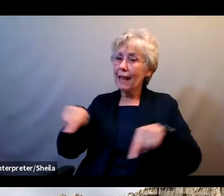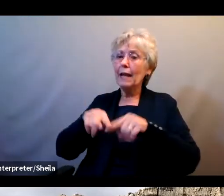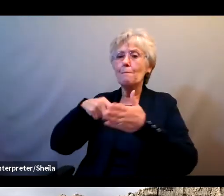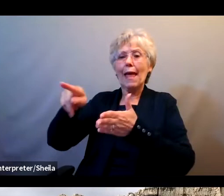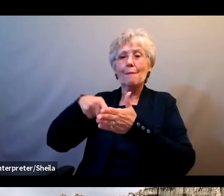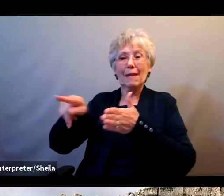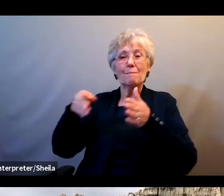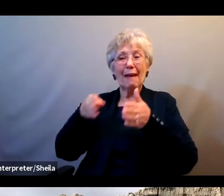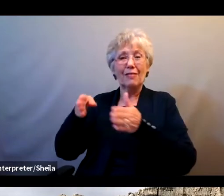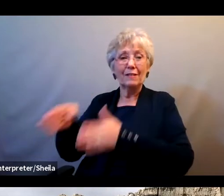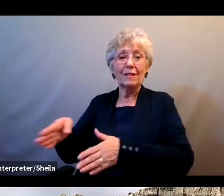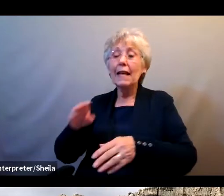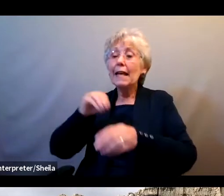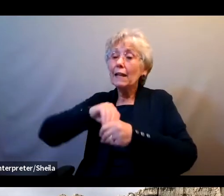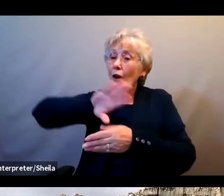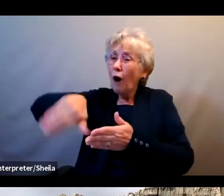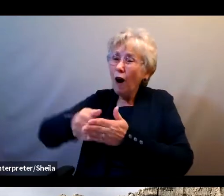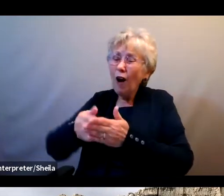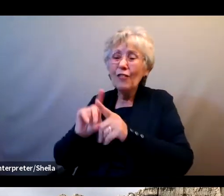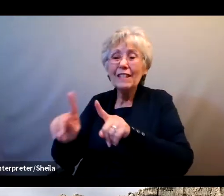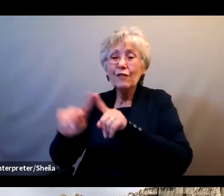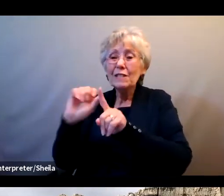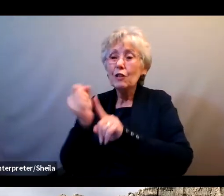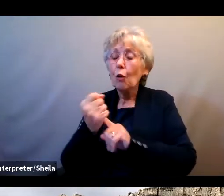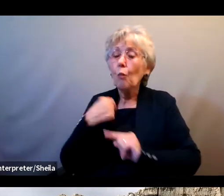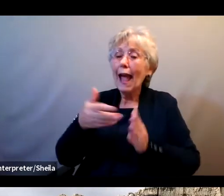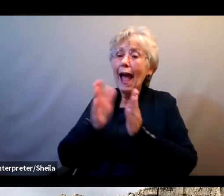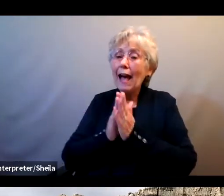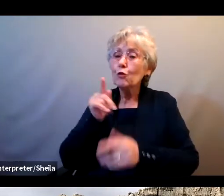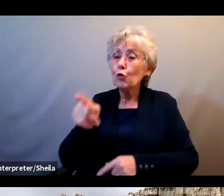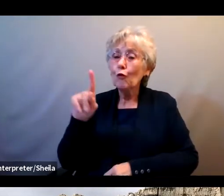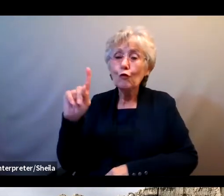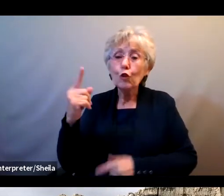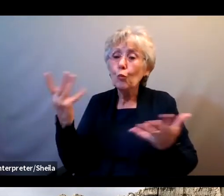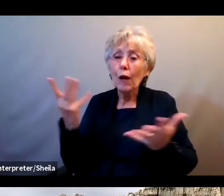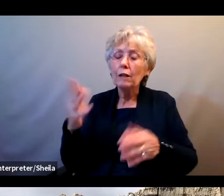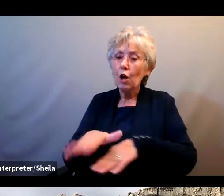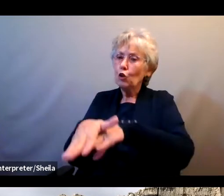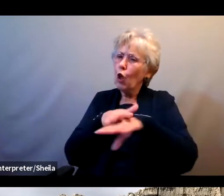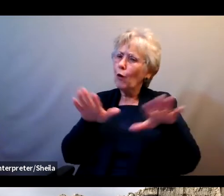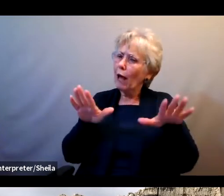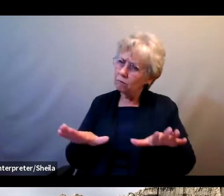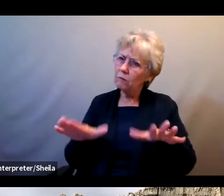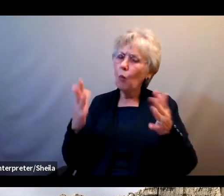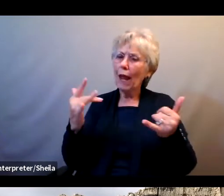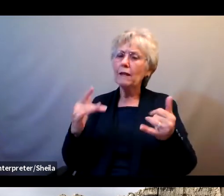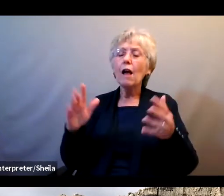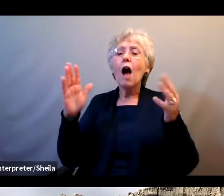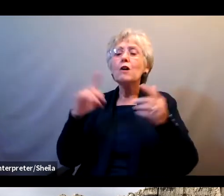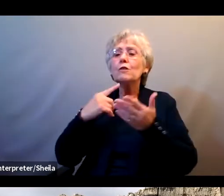of these situations, what we ask that you do is to just slow down and talk with someone you trust. If you're in a,